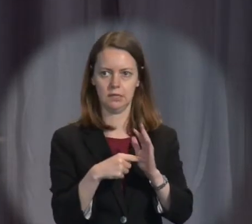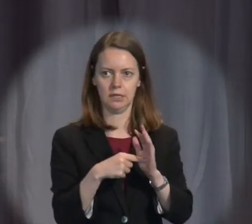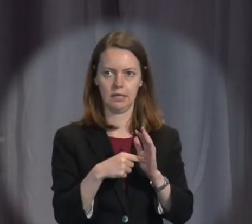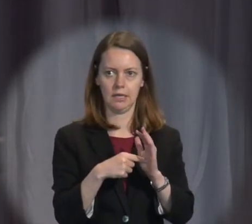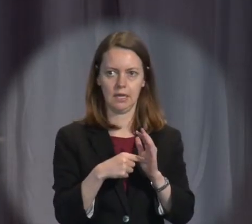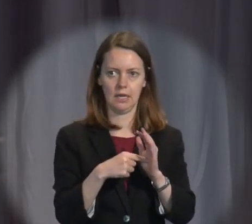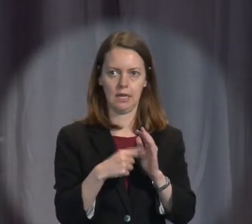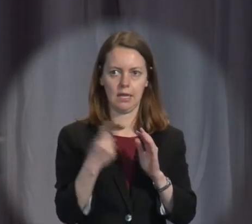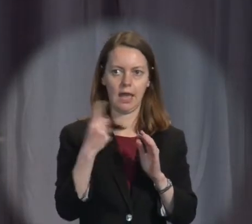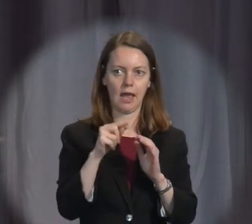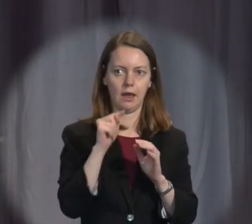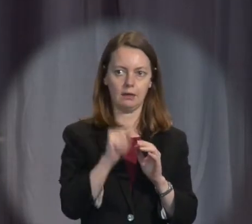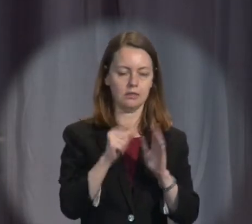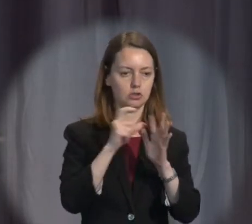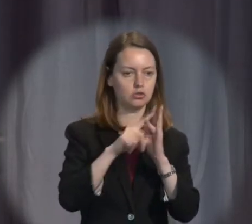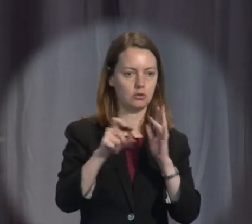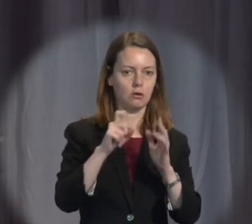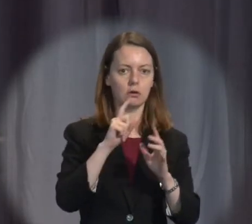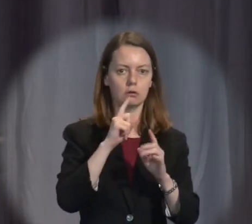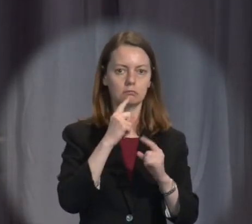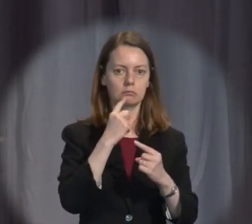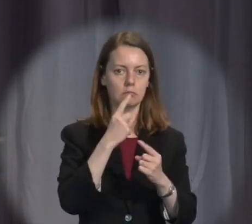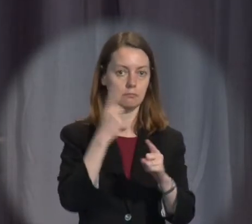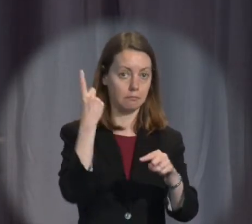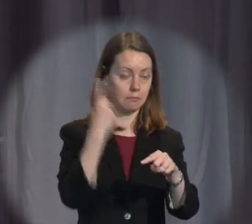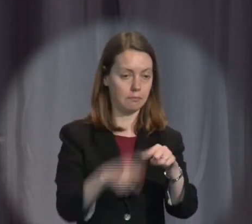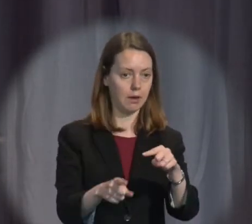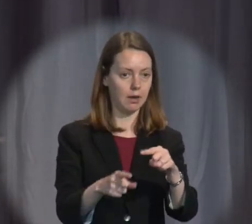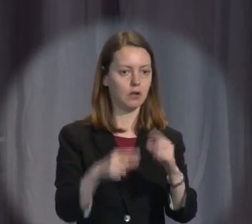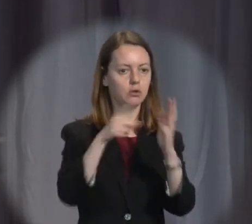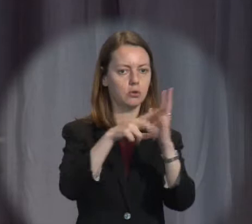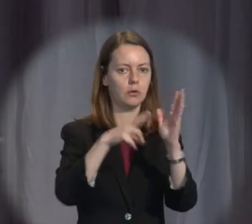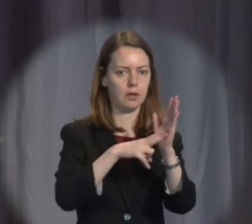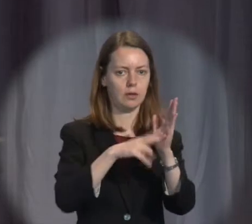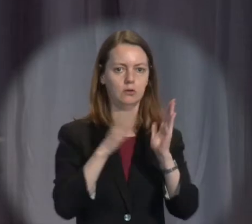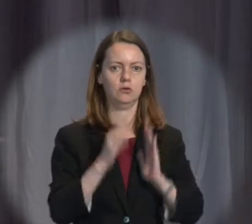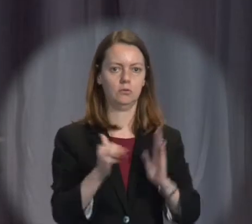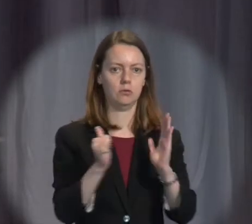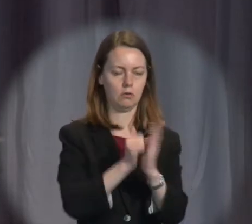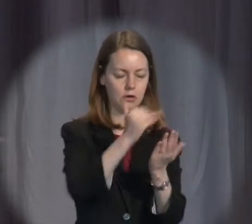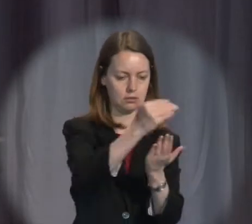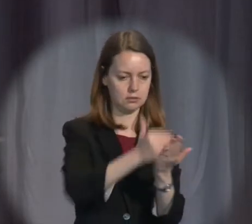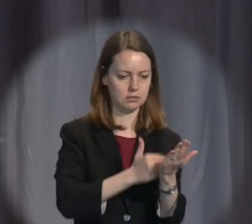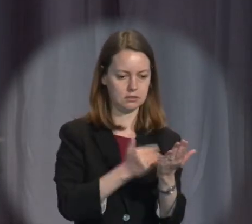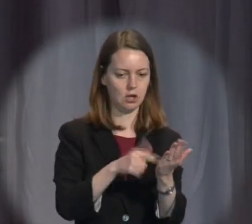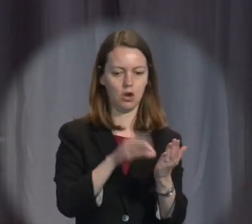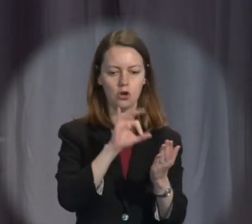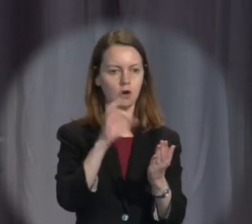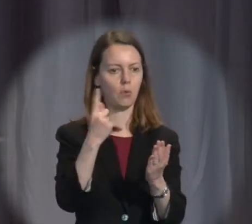Universal Declaration of Human Rights was passed without a single negative vote in 1948. Now that